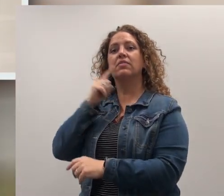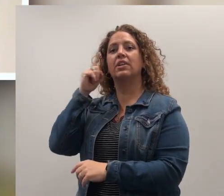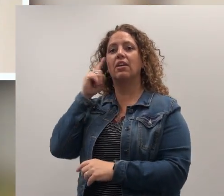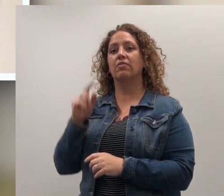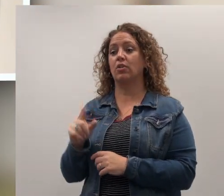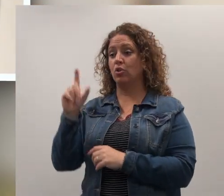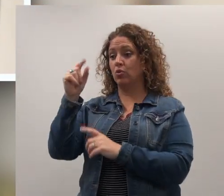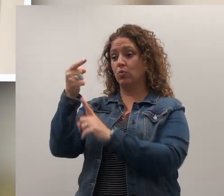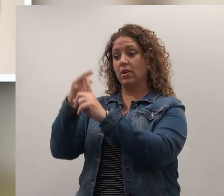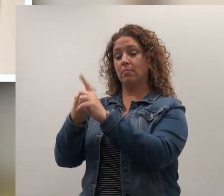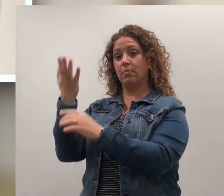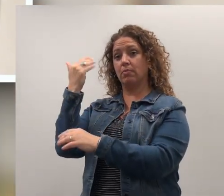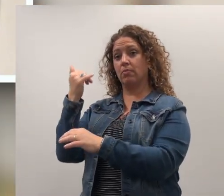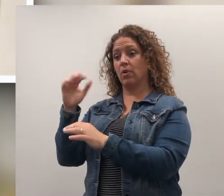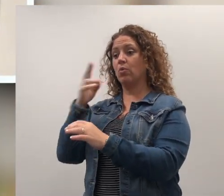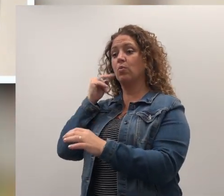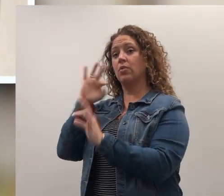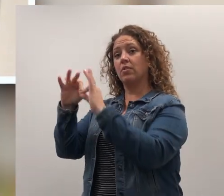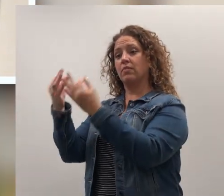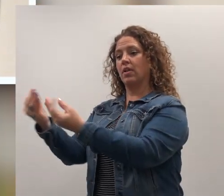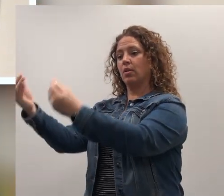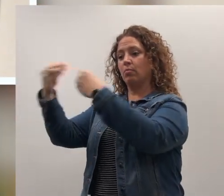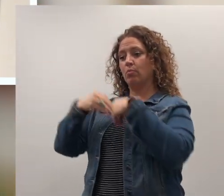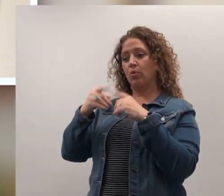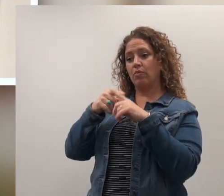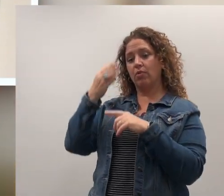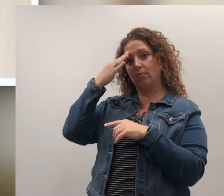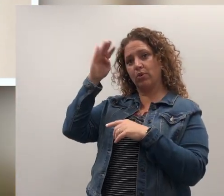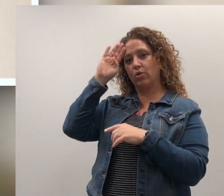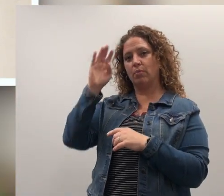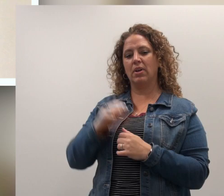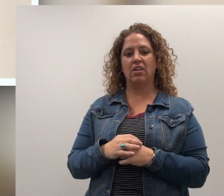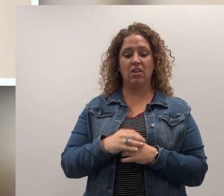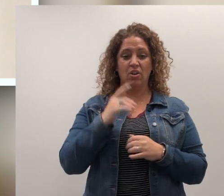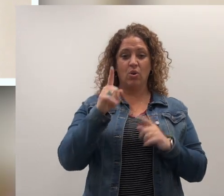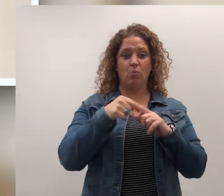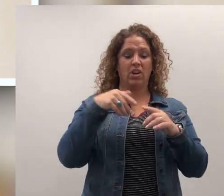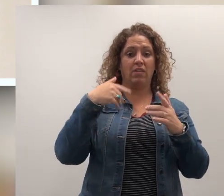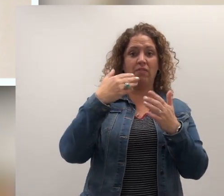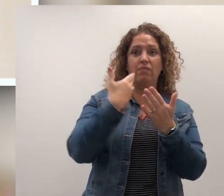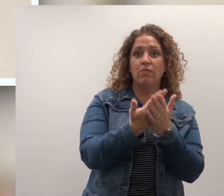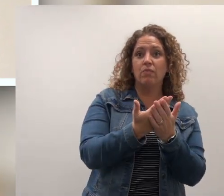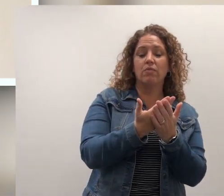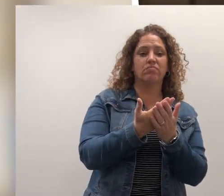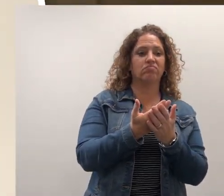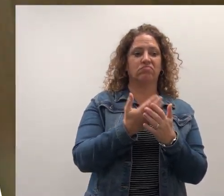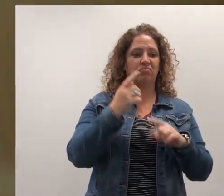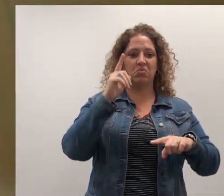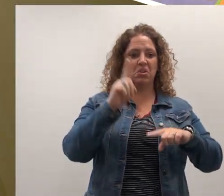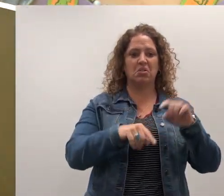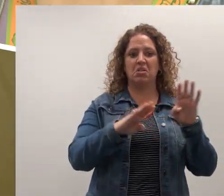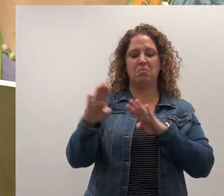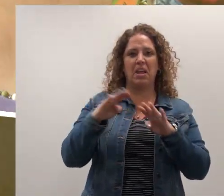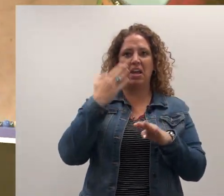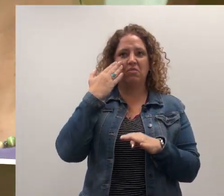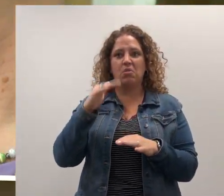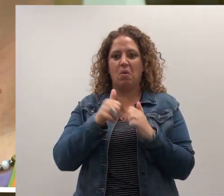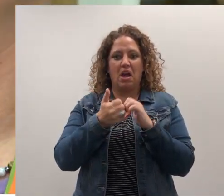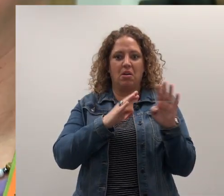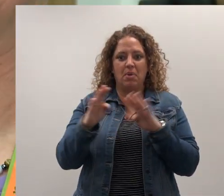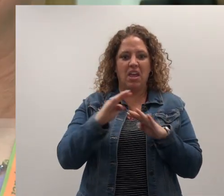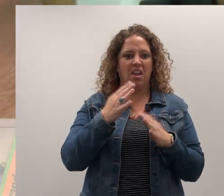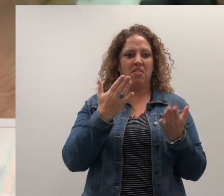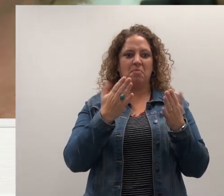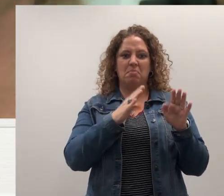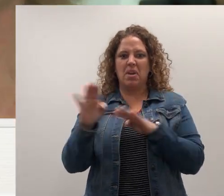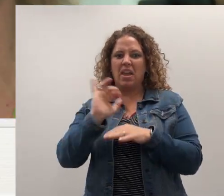his family moved here from Cuba 20 months ago, he was unable to communicate and was disruptive in class. When he first came, he acted as though he